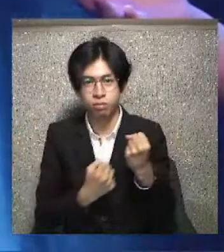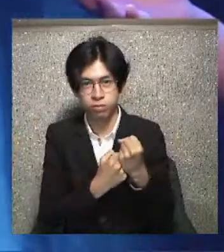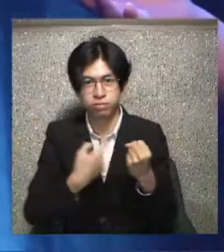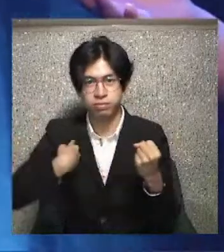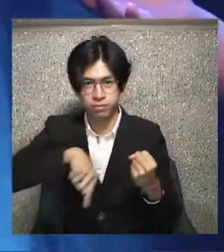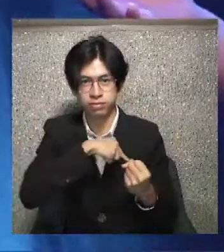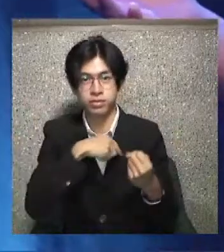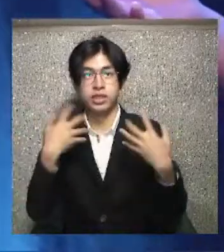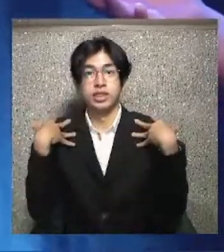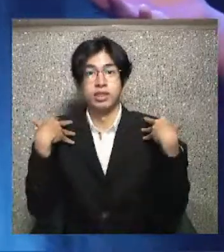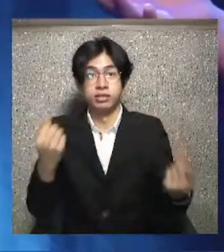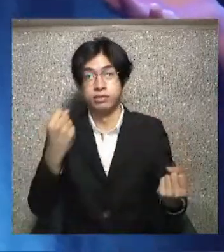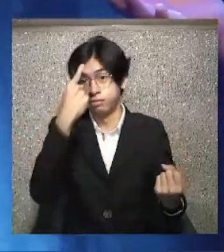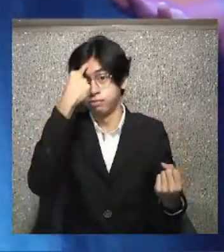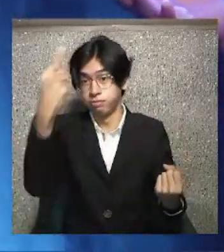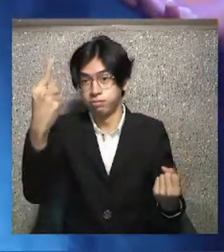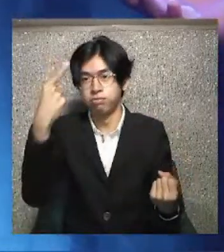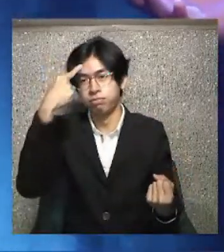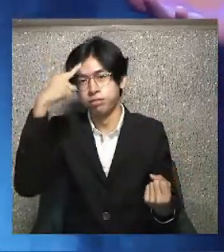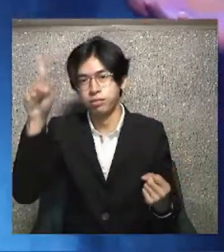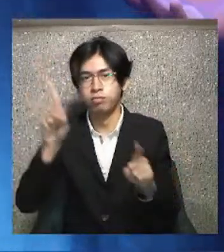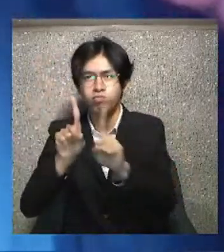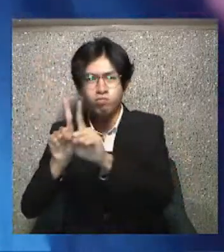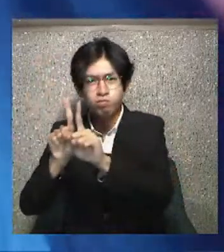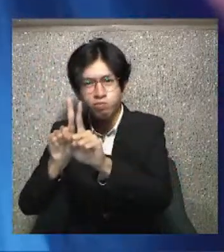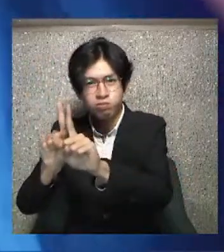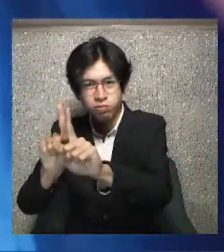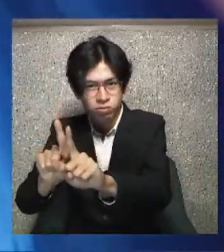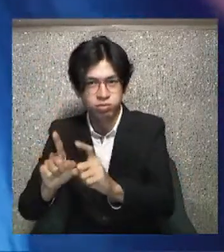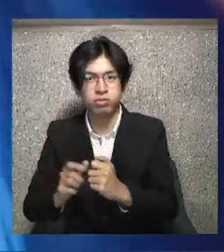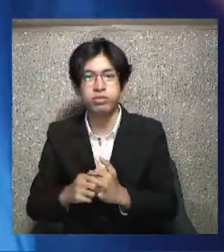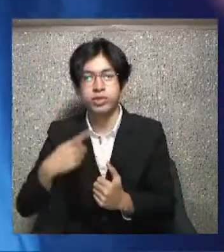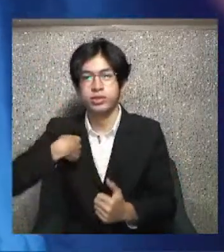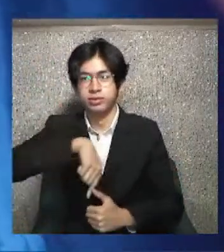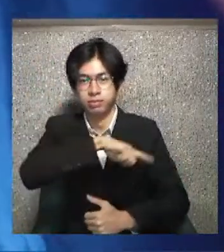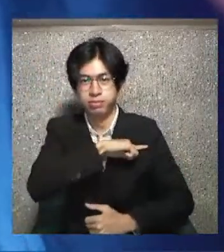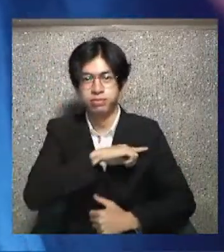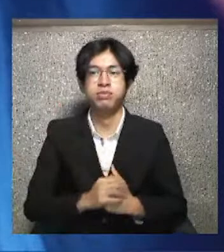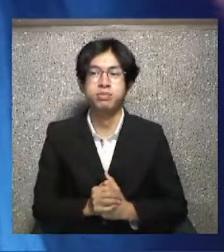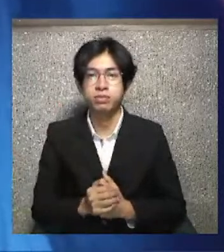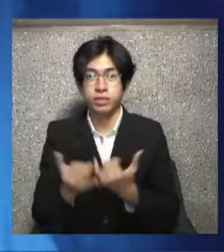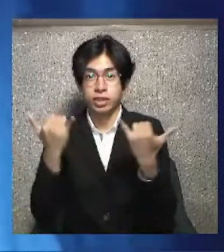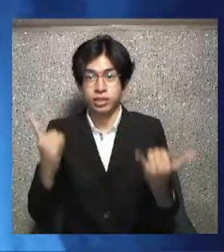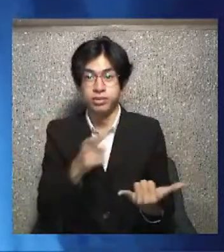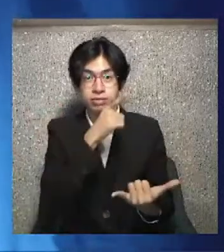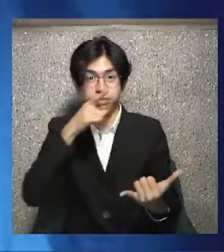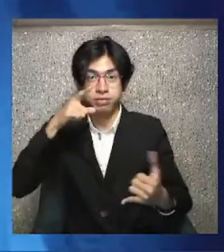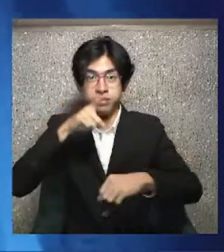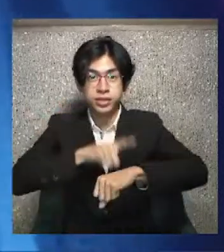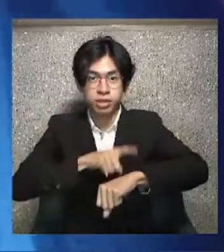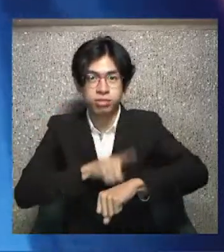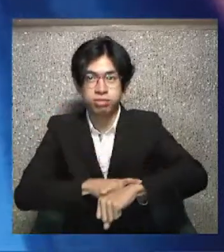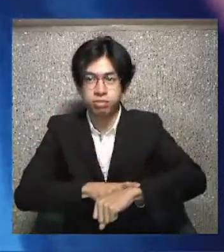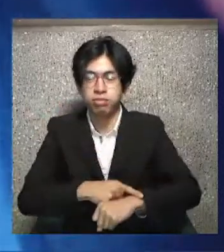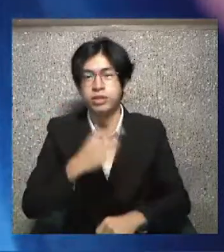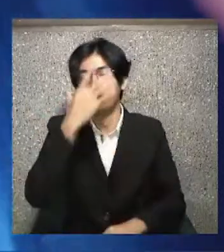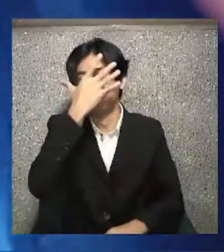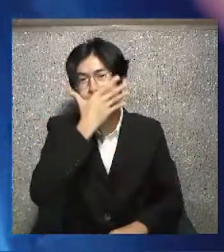along with you through this sentence, this Lenten season for the beautiful,